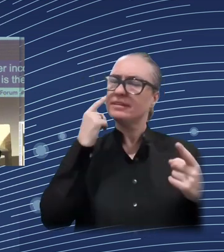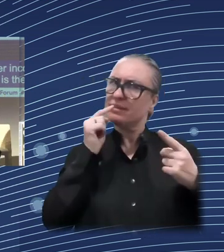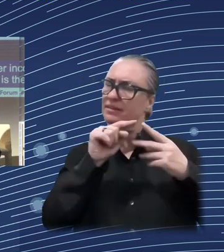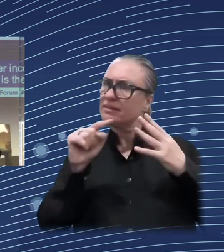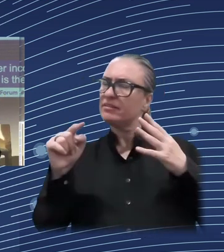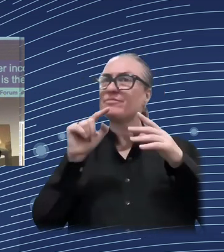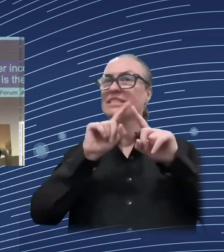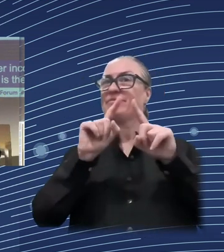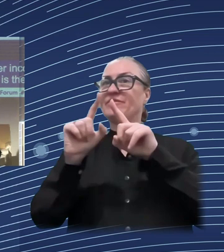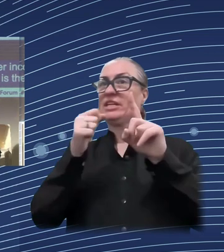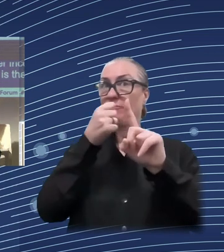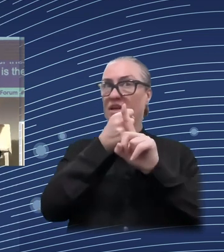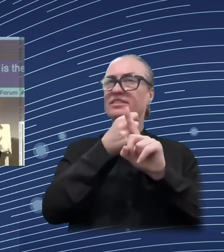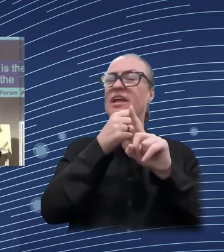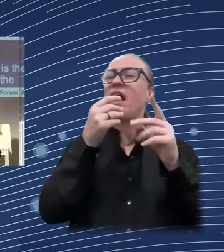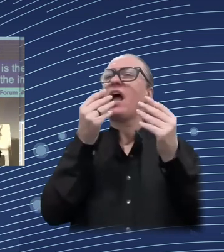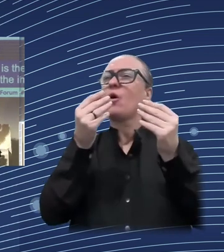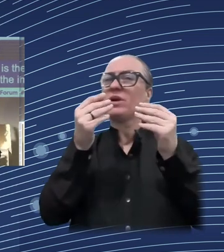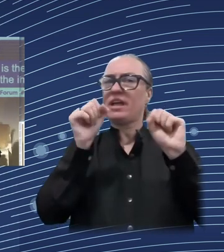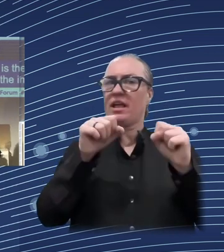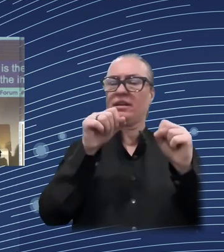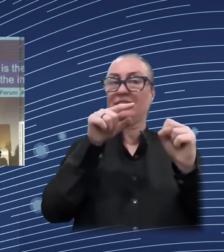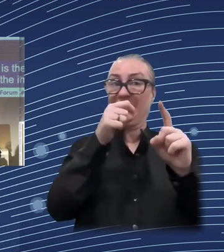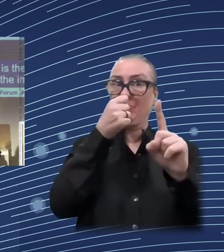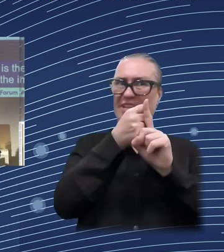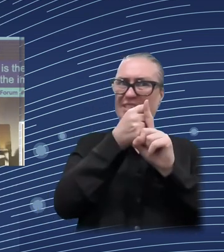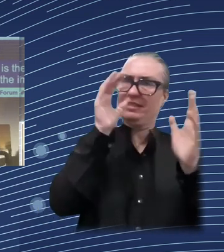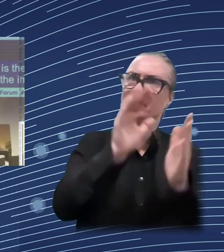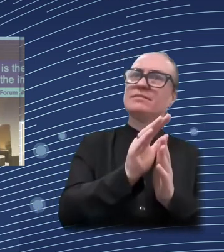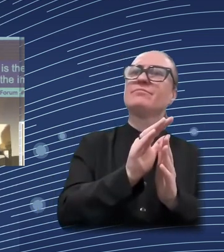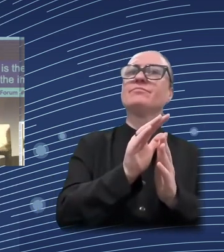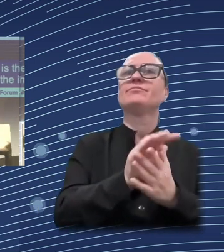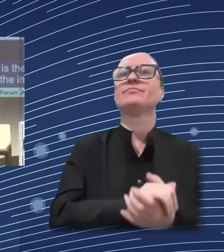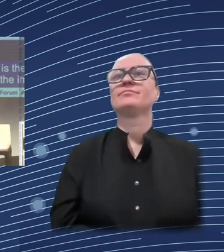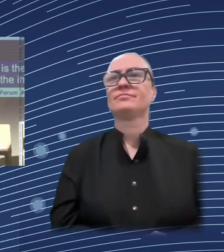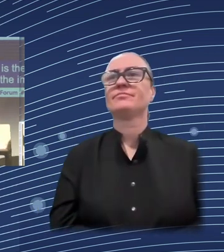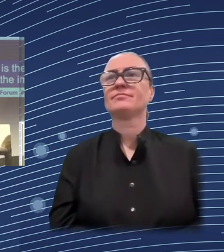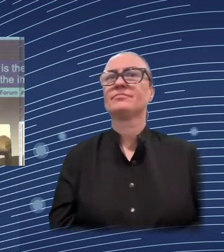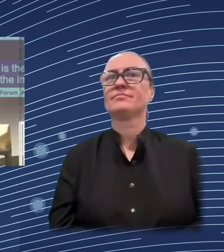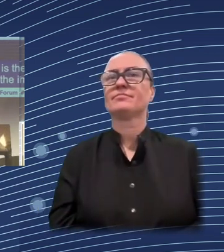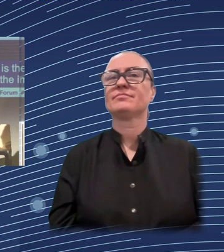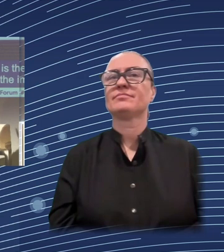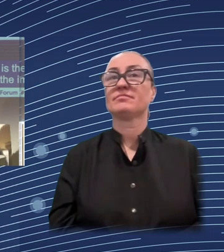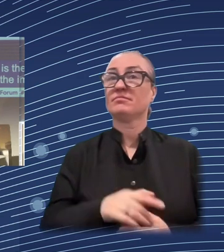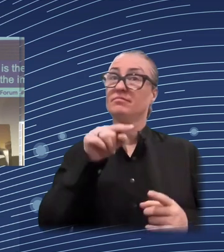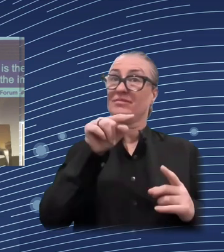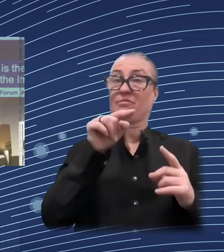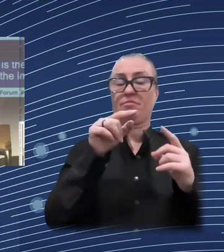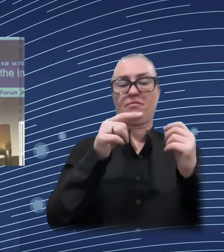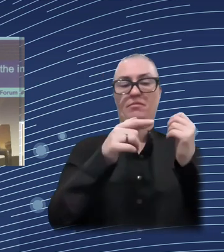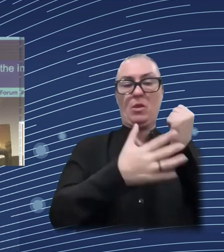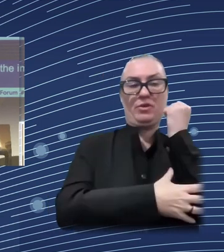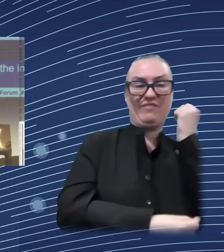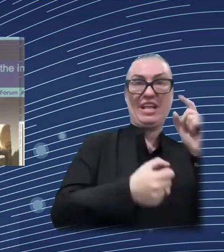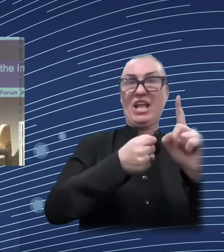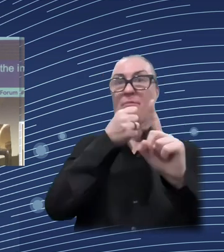impact of the tax and benefit system, poverty, given the trends and nothing else change in this projection, given the, what we